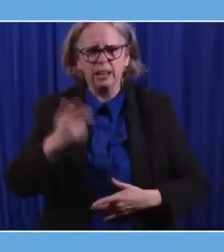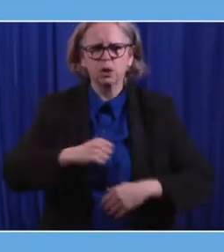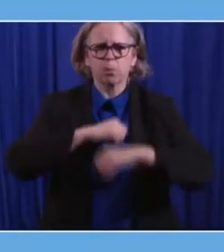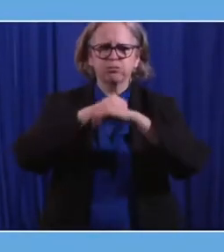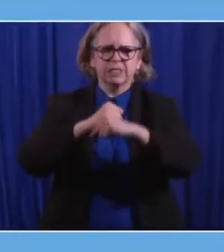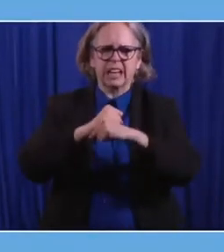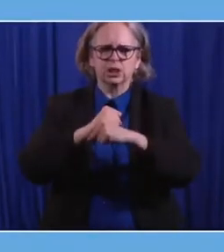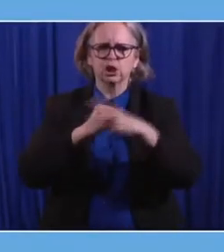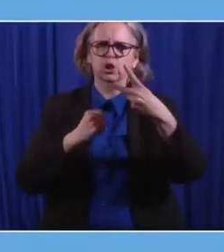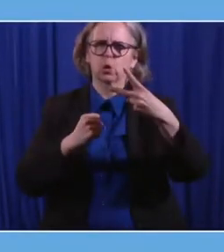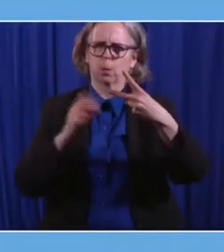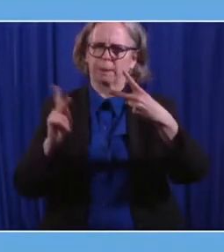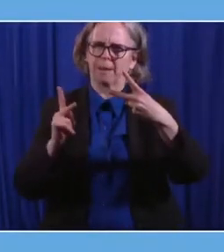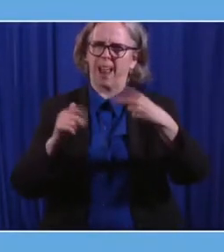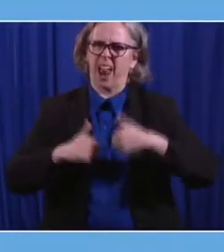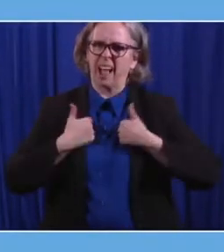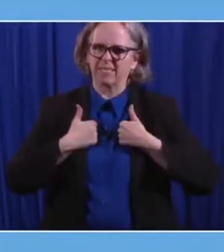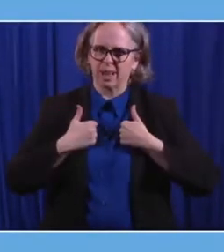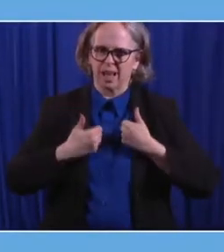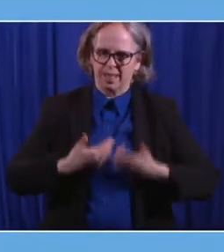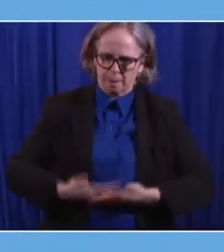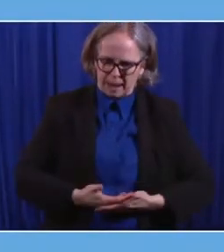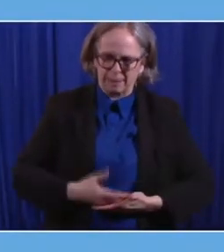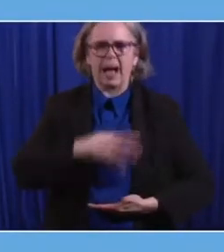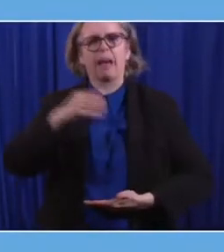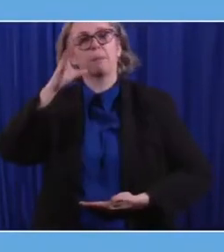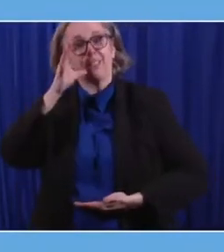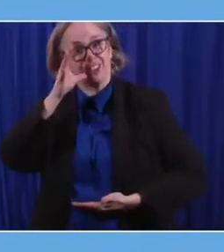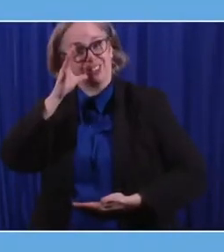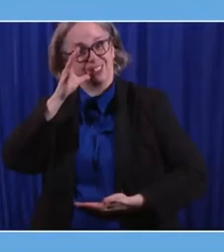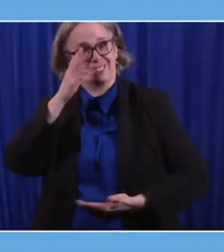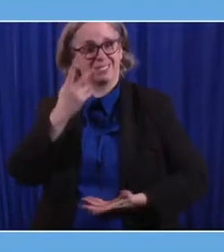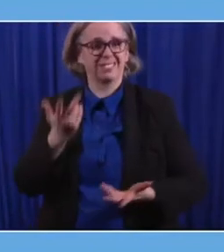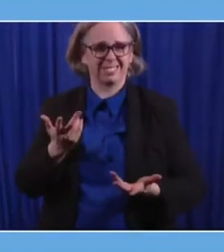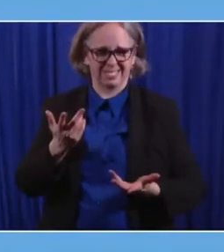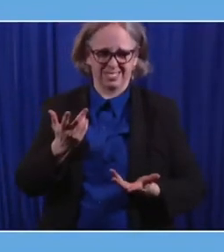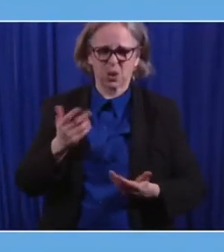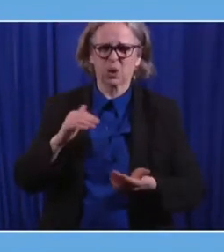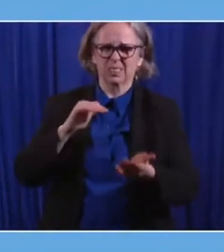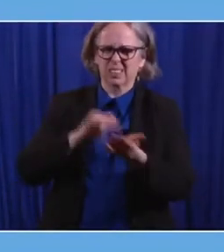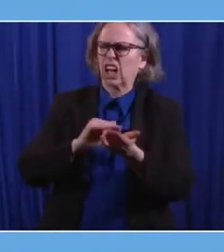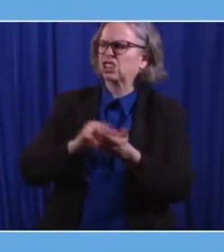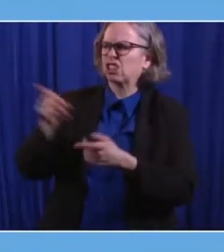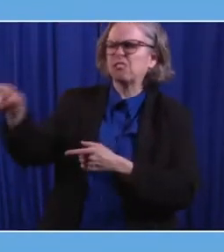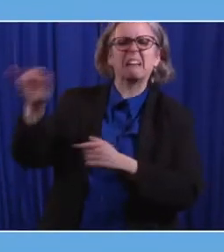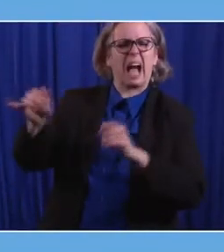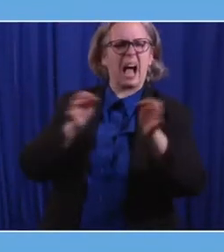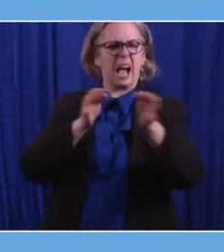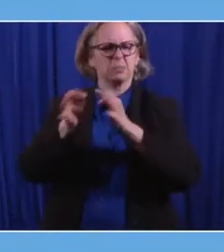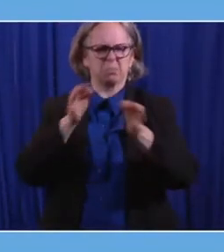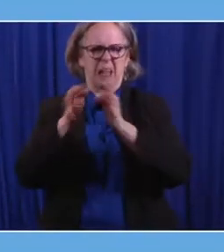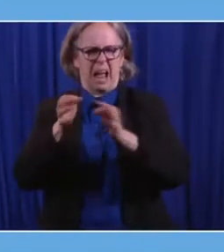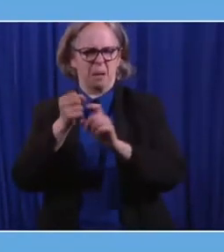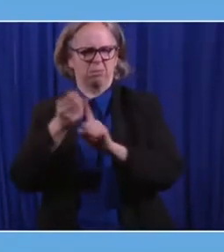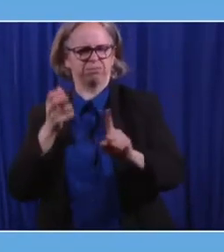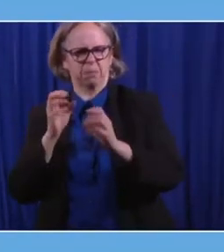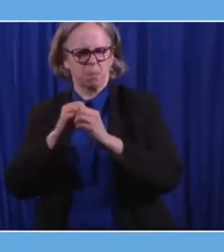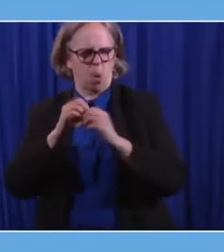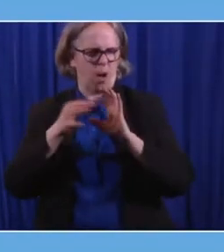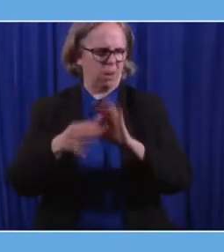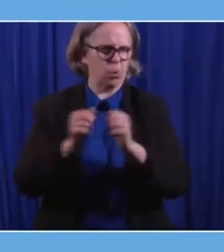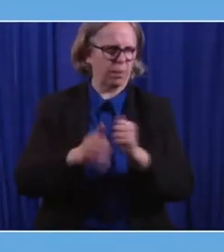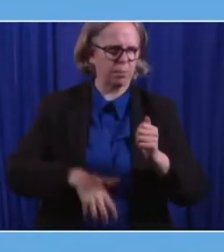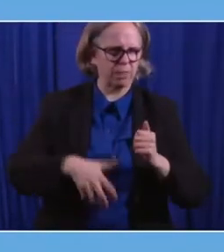And Dr. Vanderhoff will kind of explain the medical situation in there. Again, no one's required to take this.